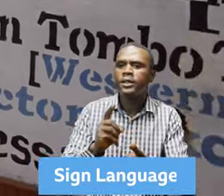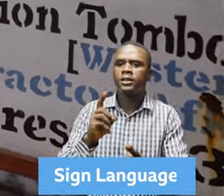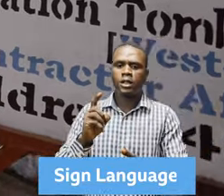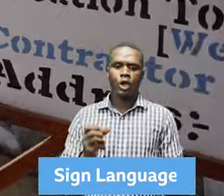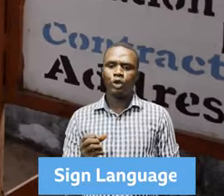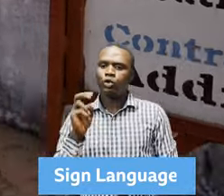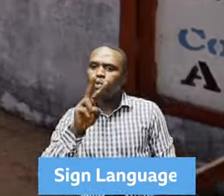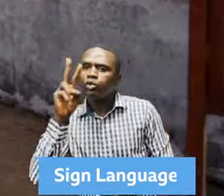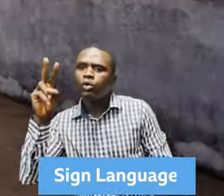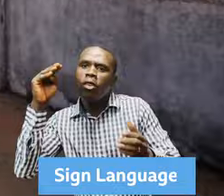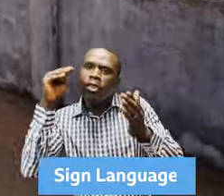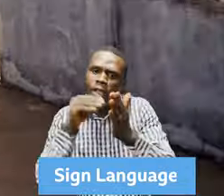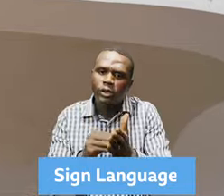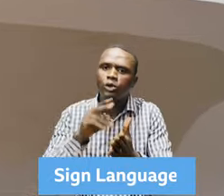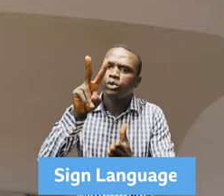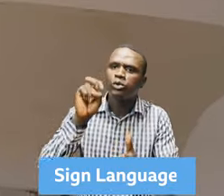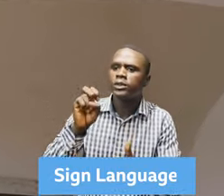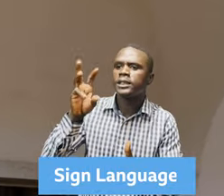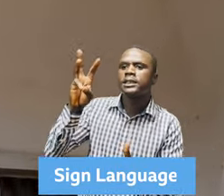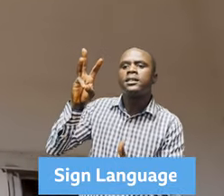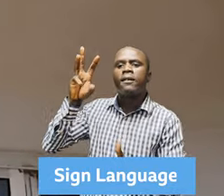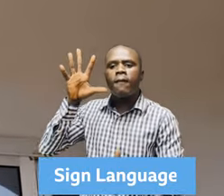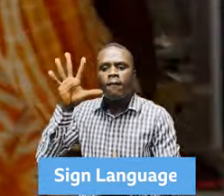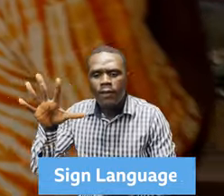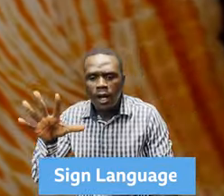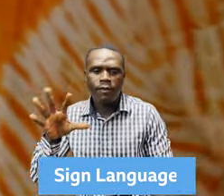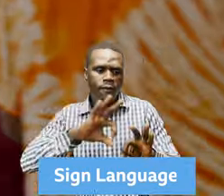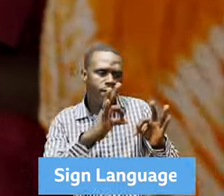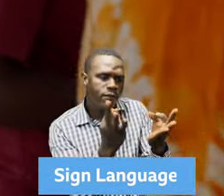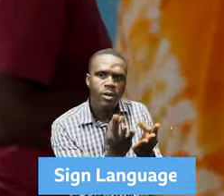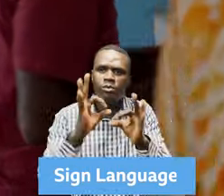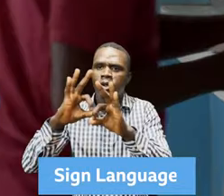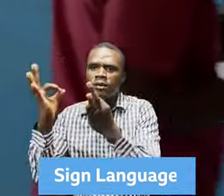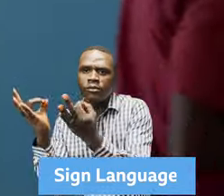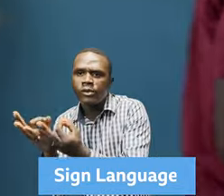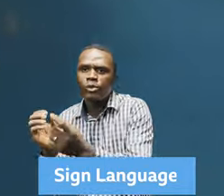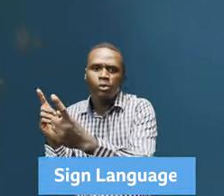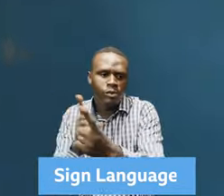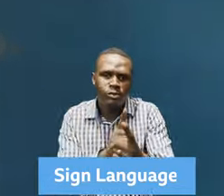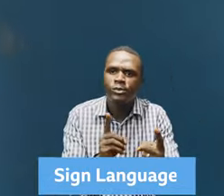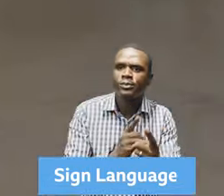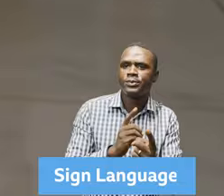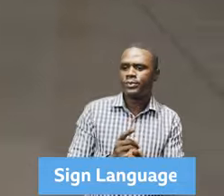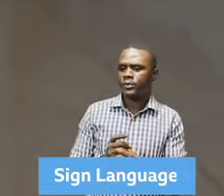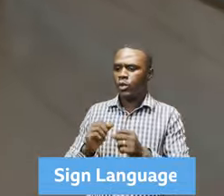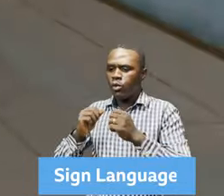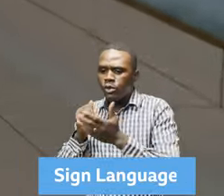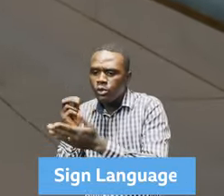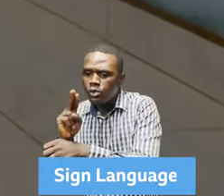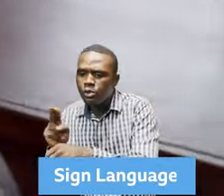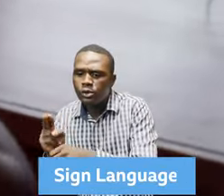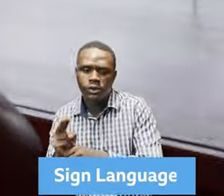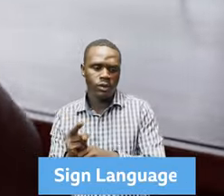,265 households with support to access to financial services through our